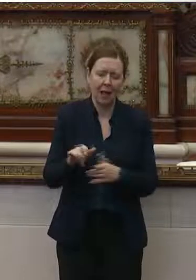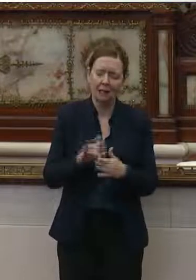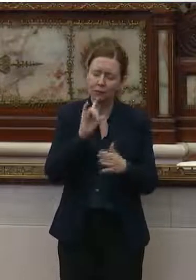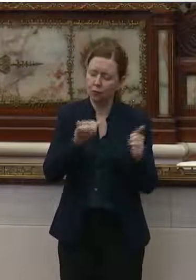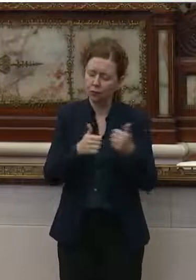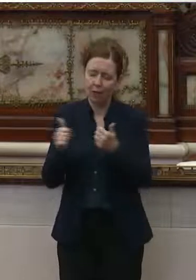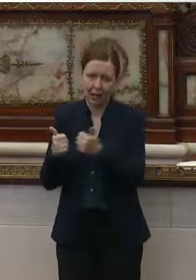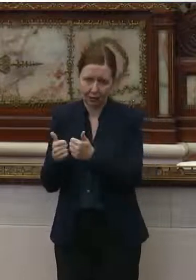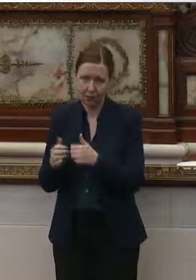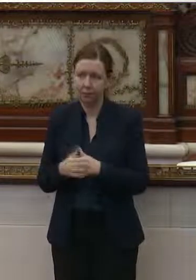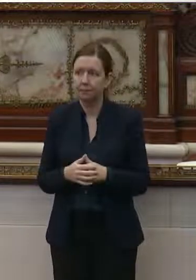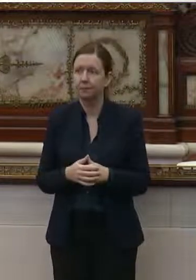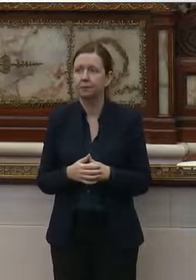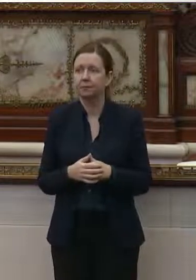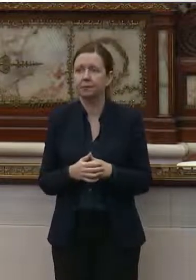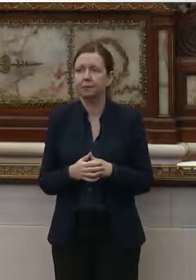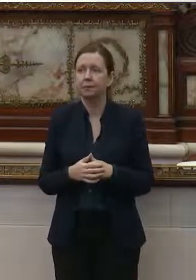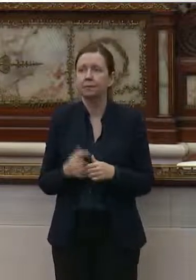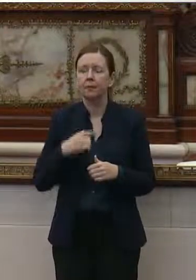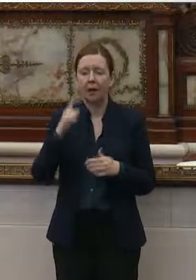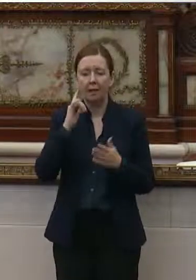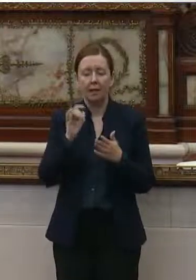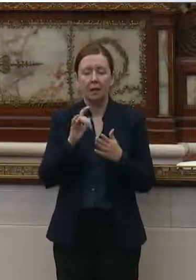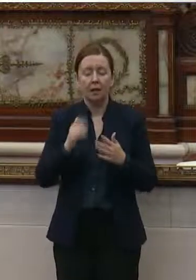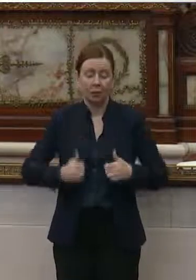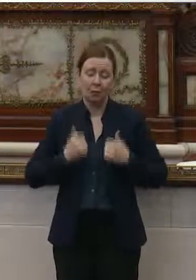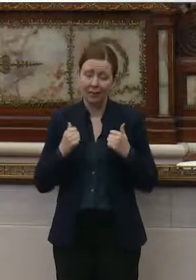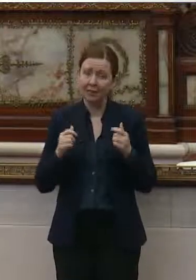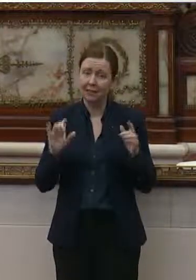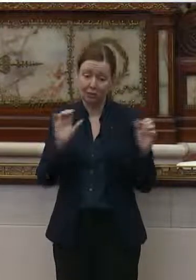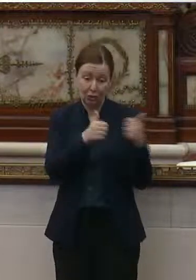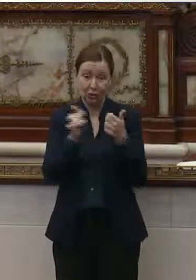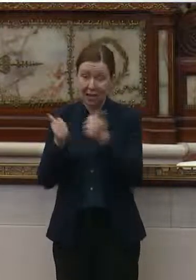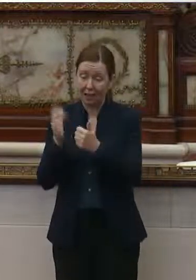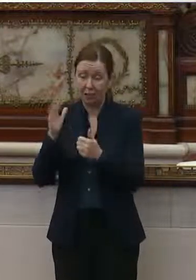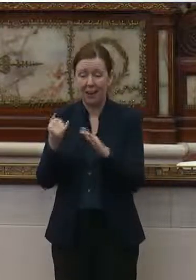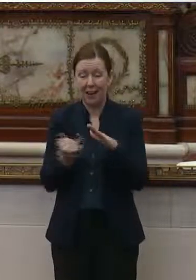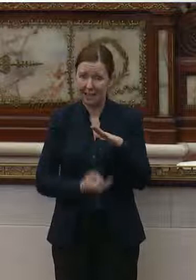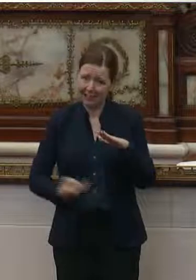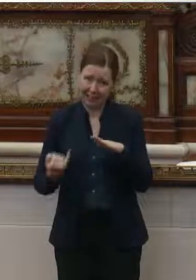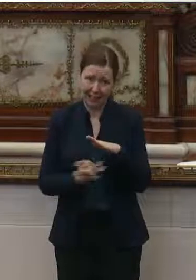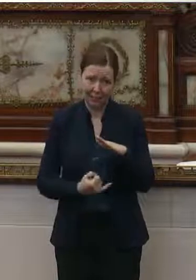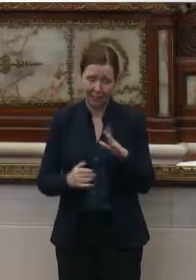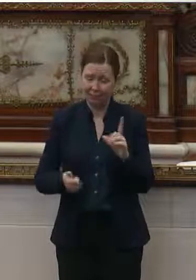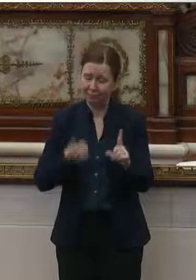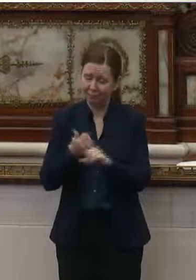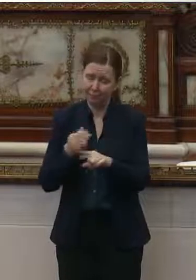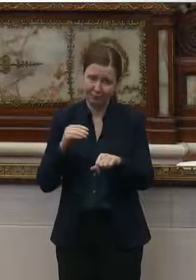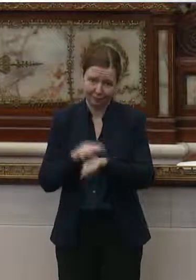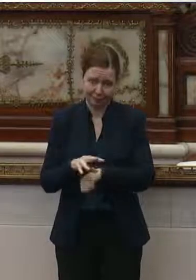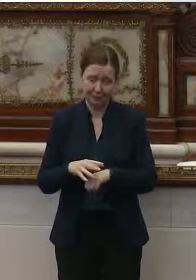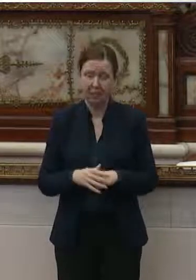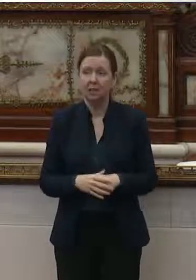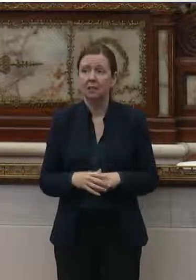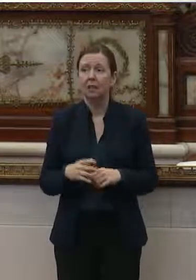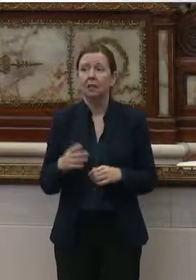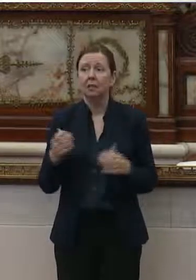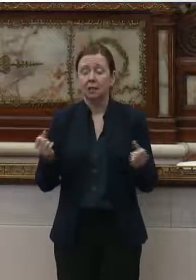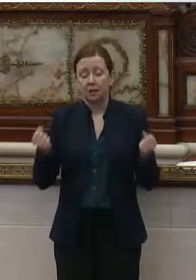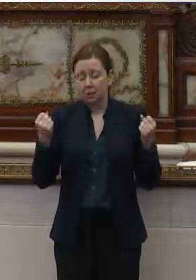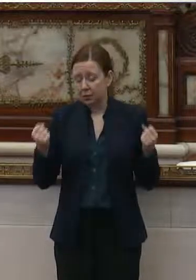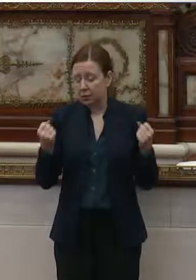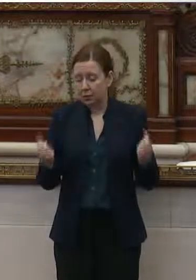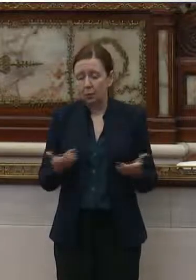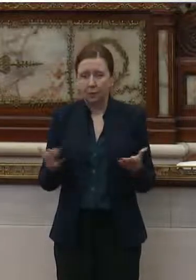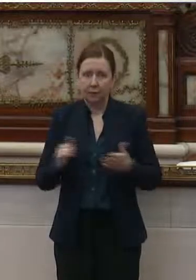challenge. And I think the residents are also challenged by the isolation that this has imposed. And so there are so many things